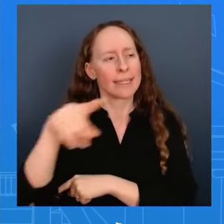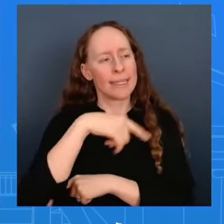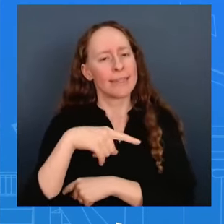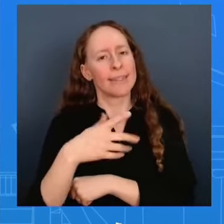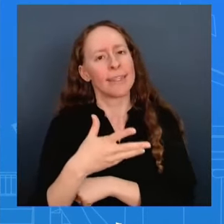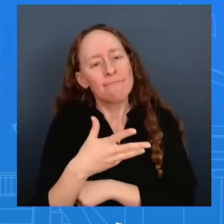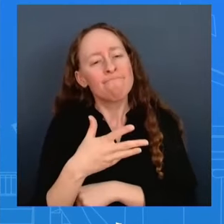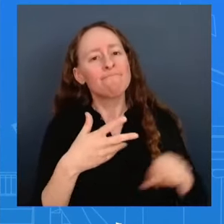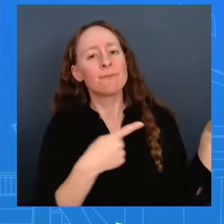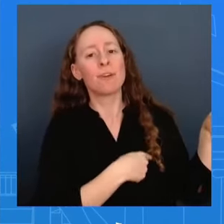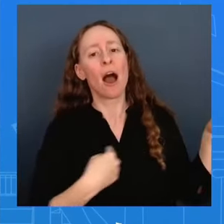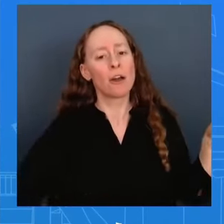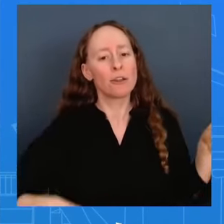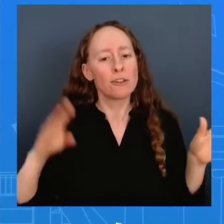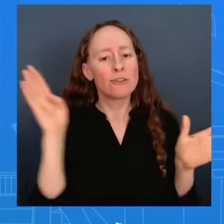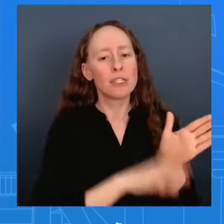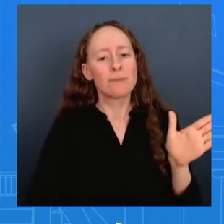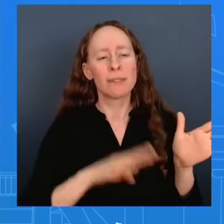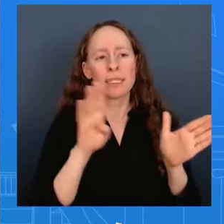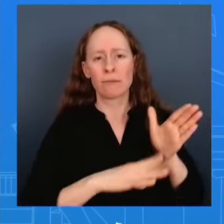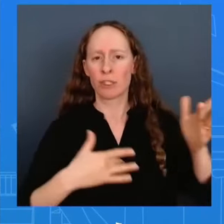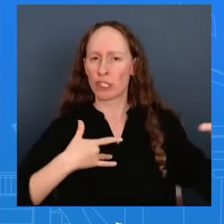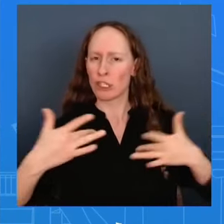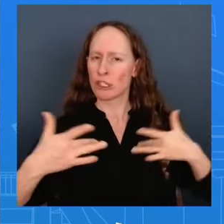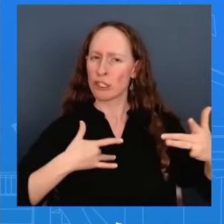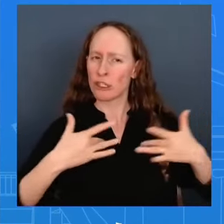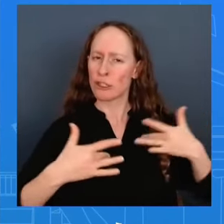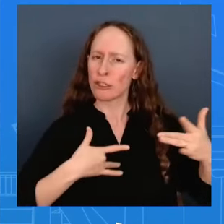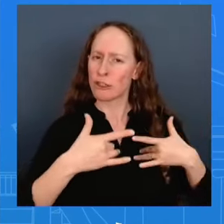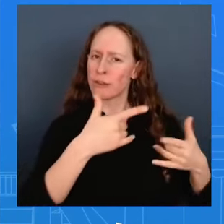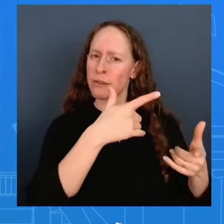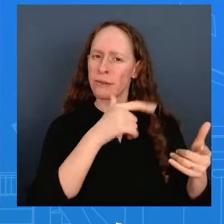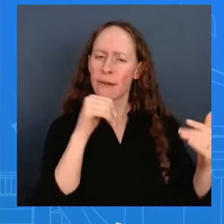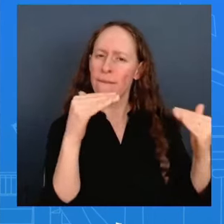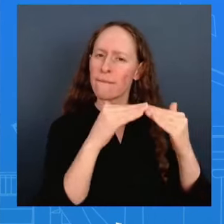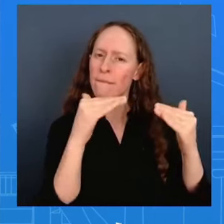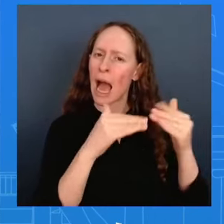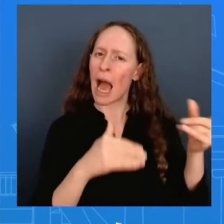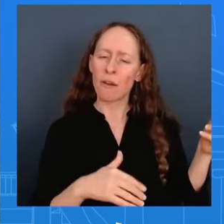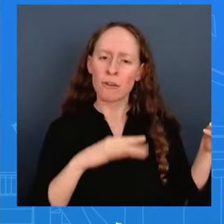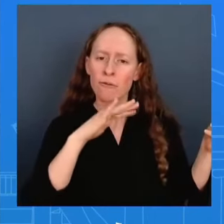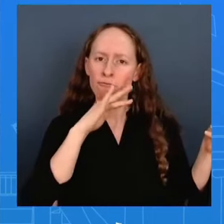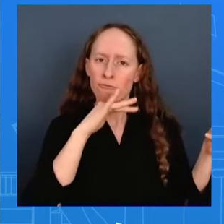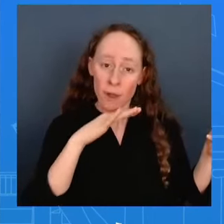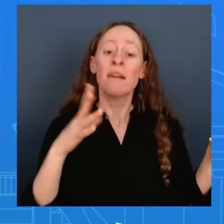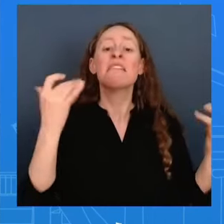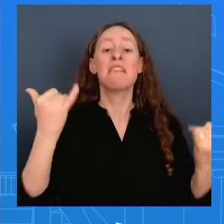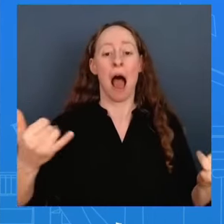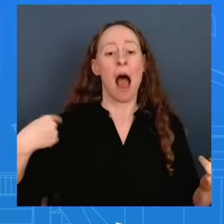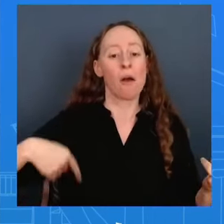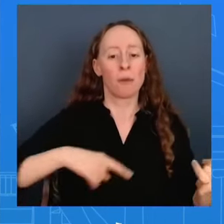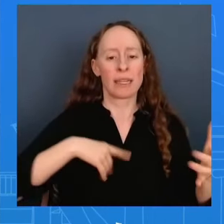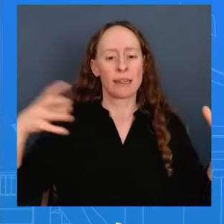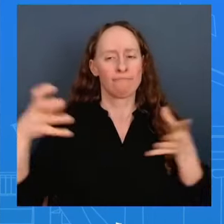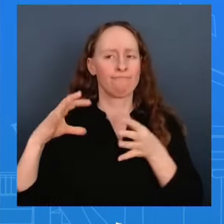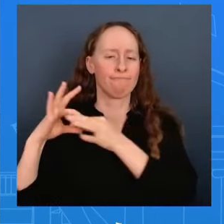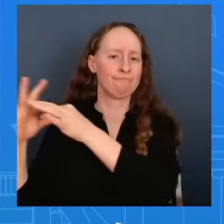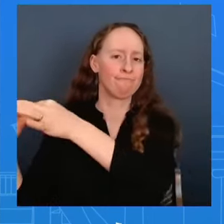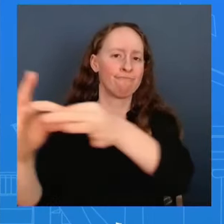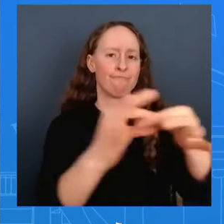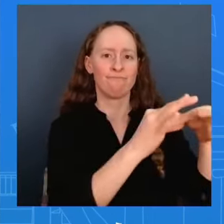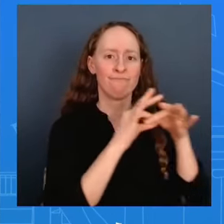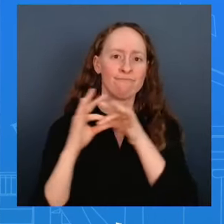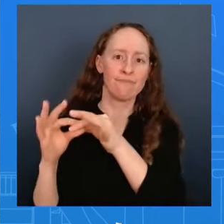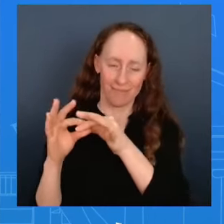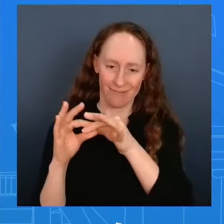with those unfair practices and taking action our partners are essential to addressing the broader threat